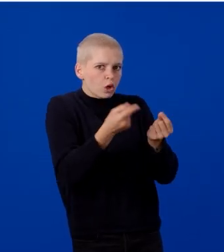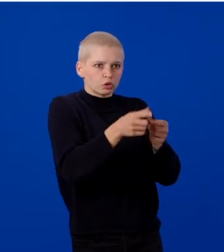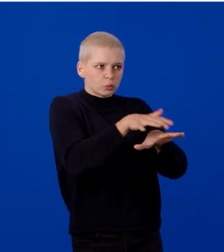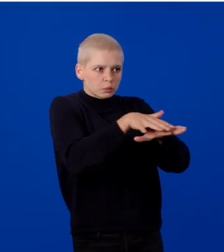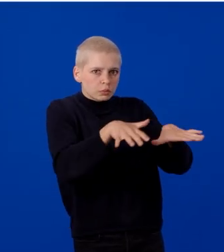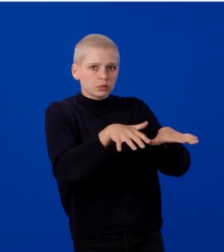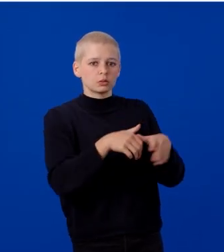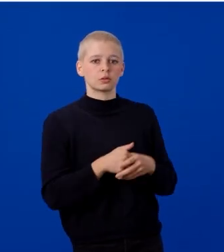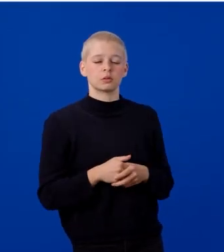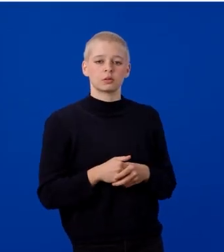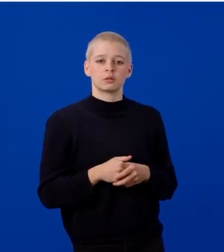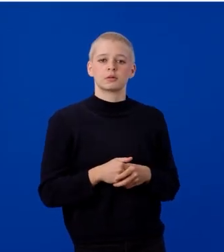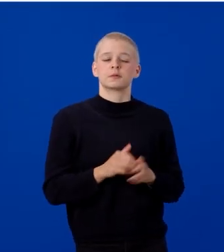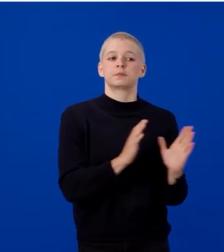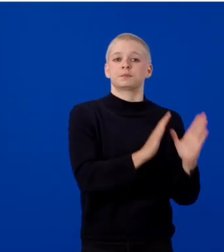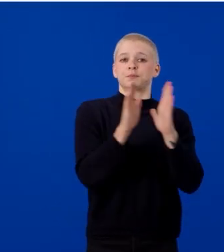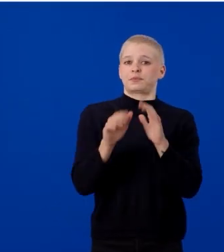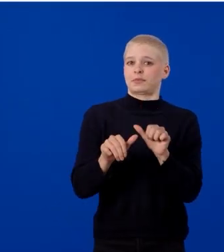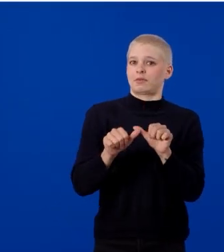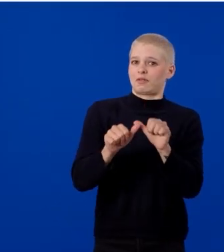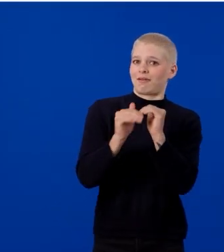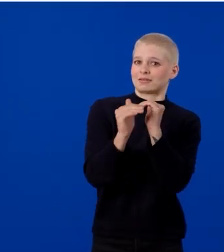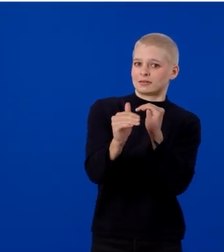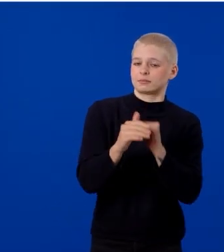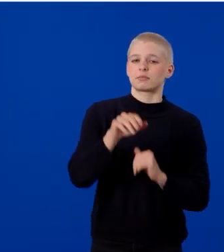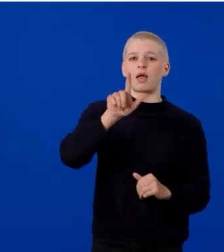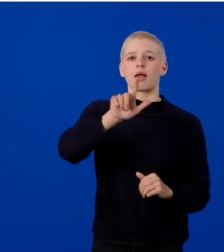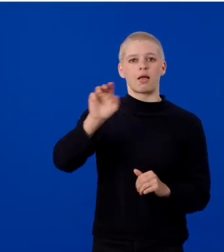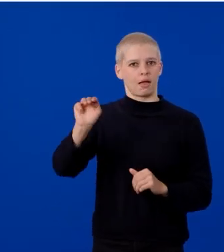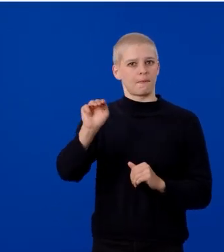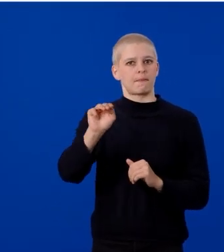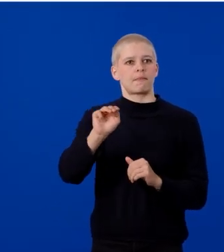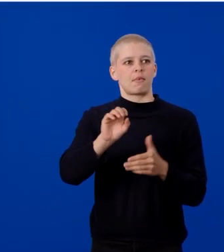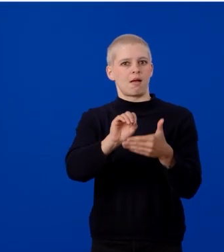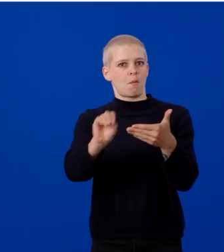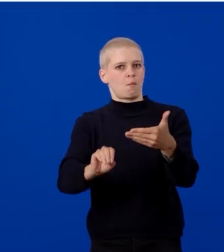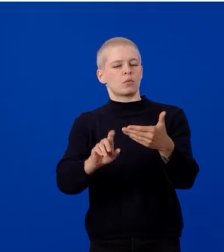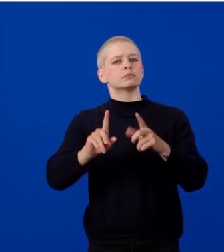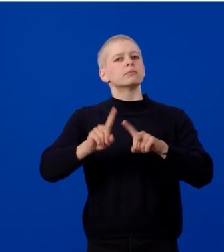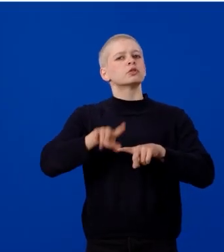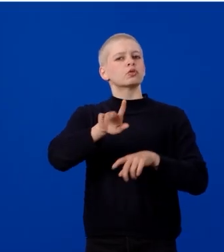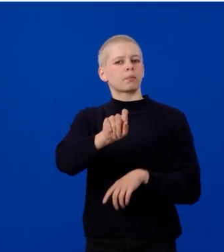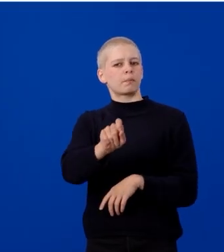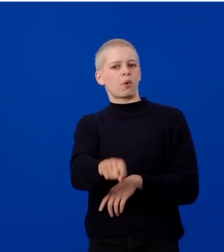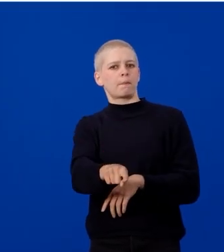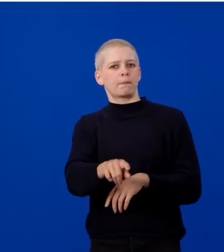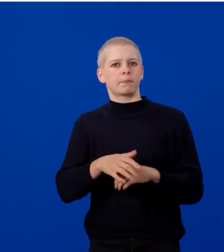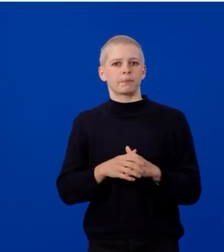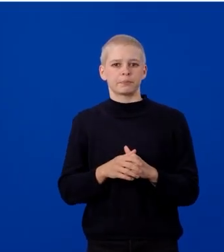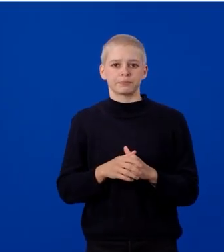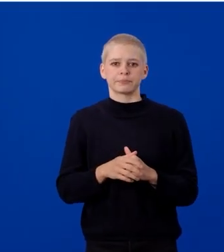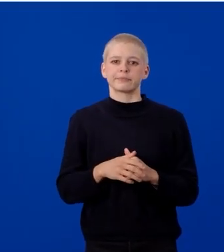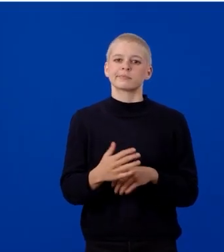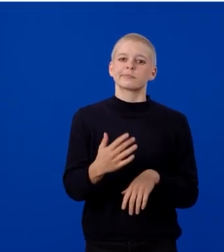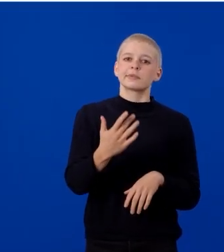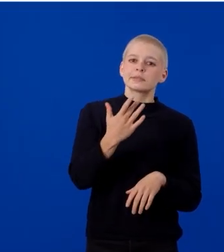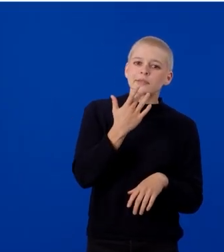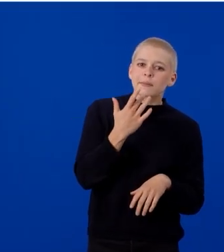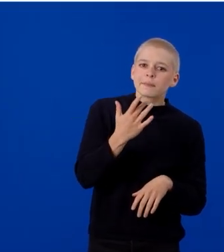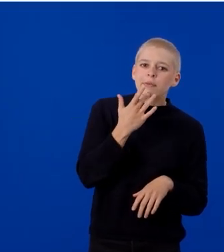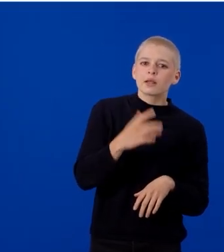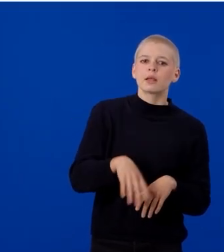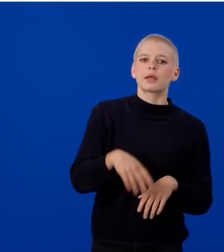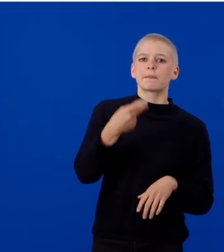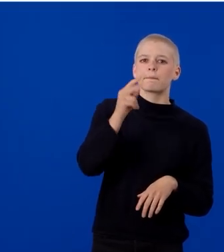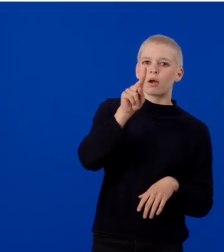Consistency. LLM outputs are sensitive to prompts, sampling params, and can